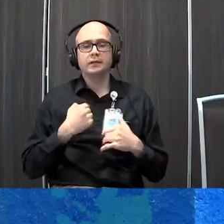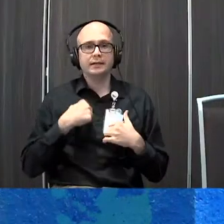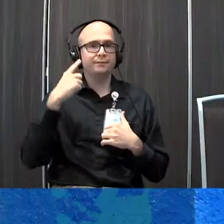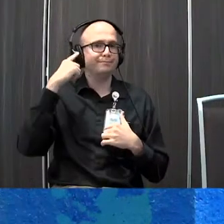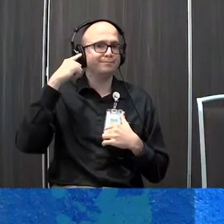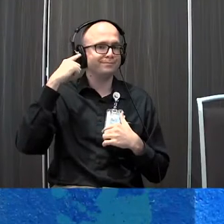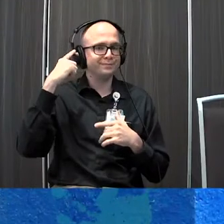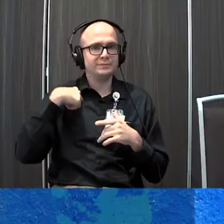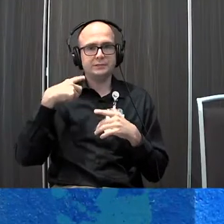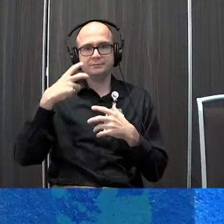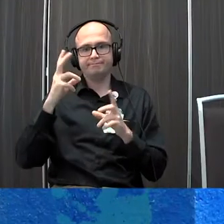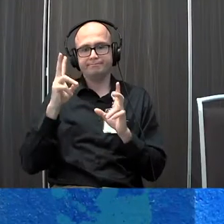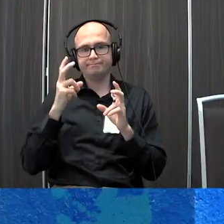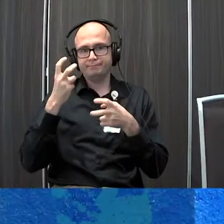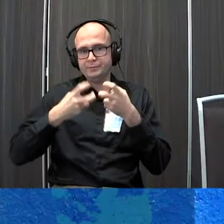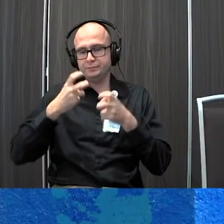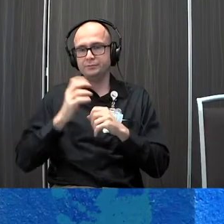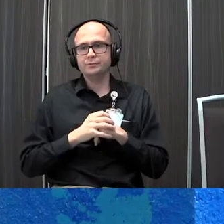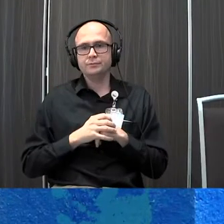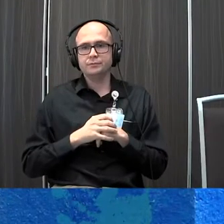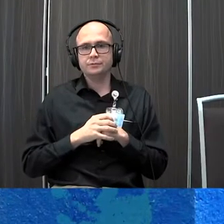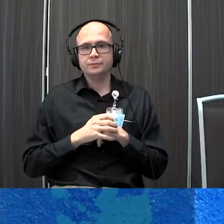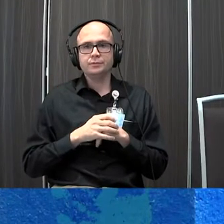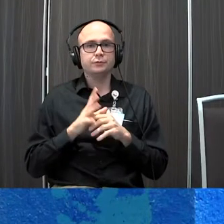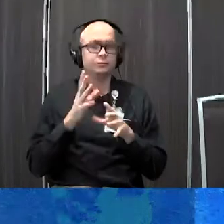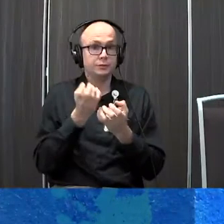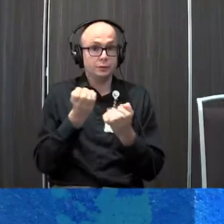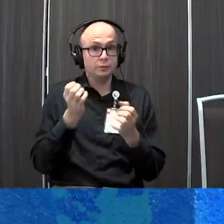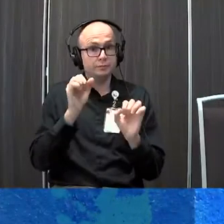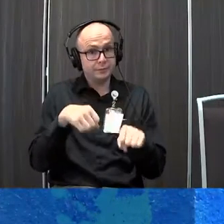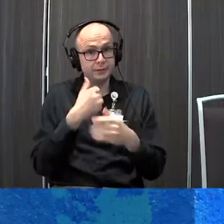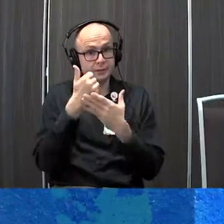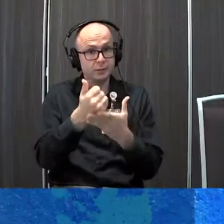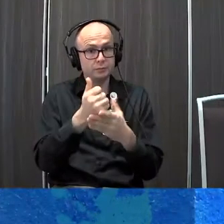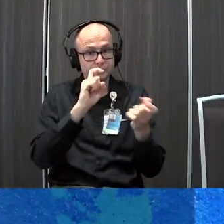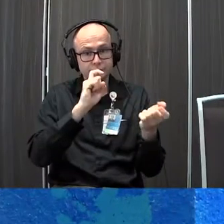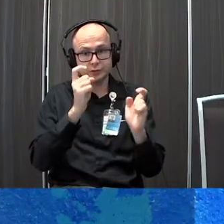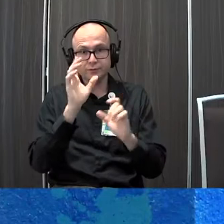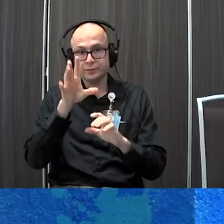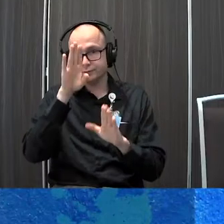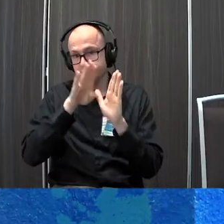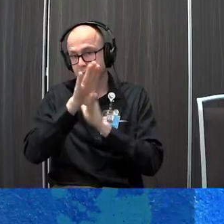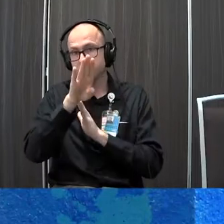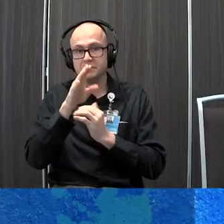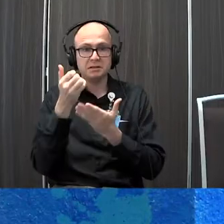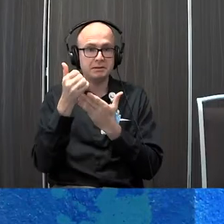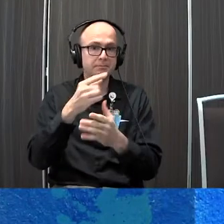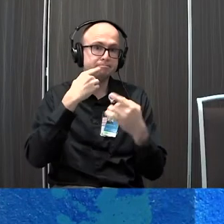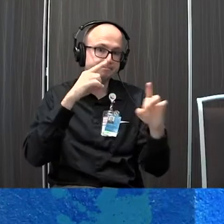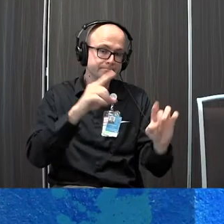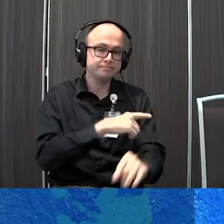and there is positioning and mobility equipment that can really assist and augment their development and help them to be successful